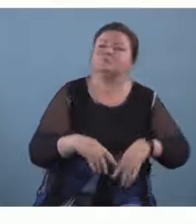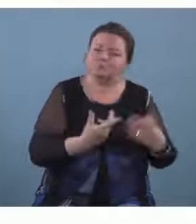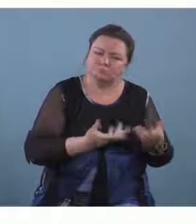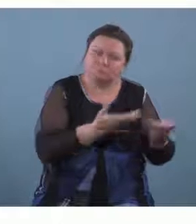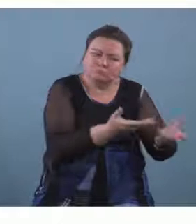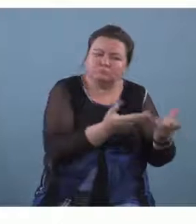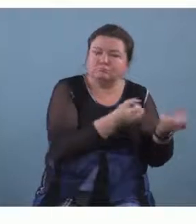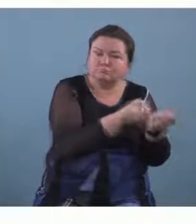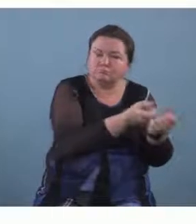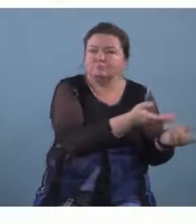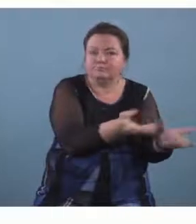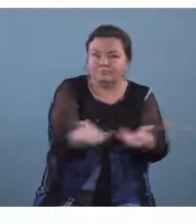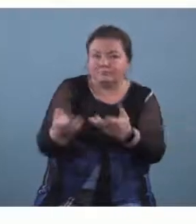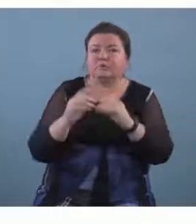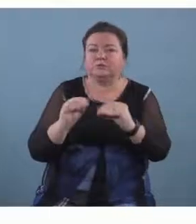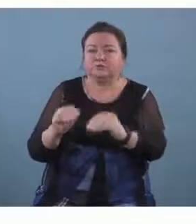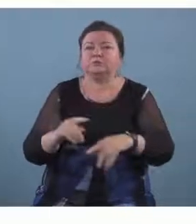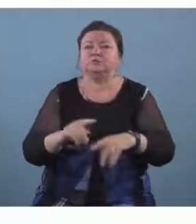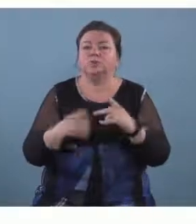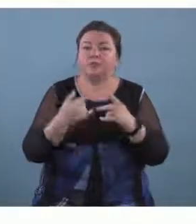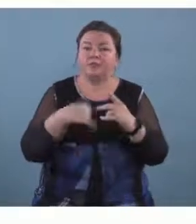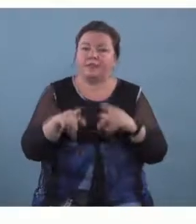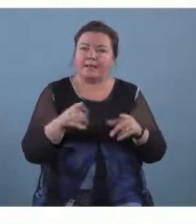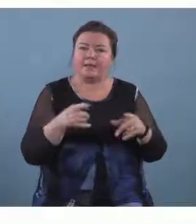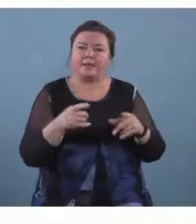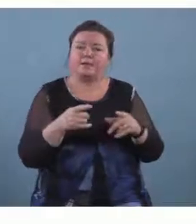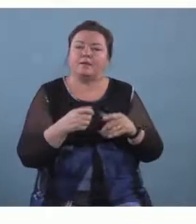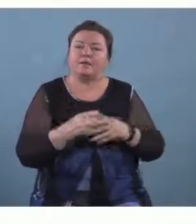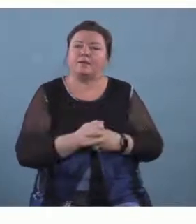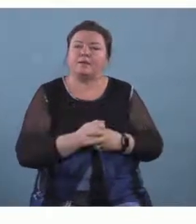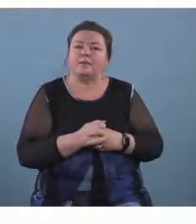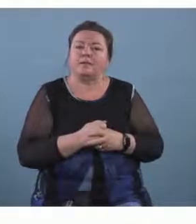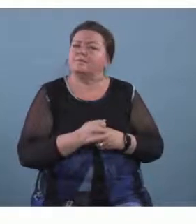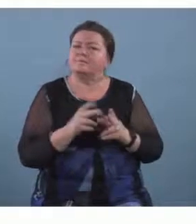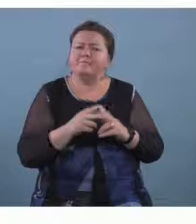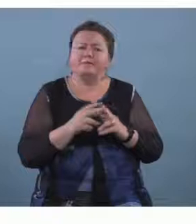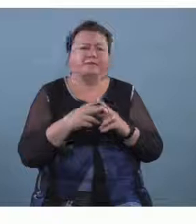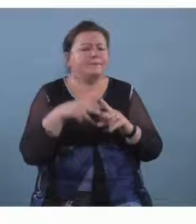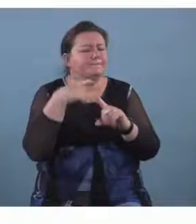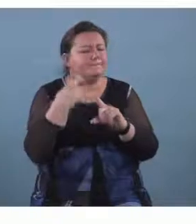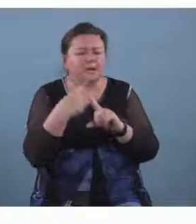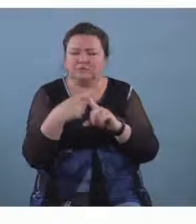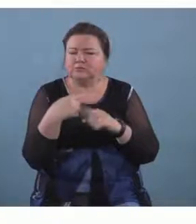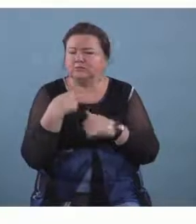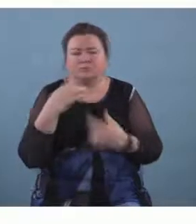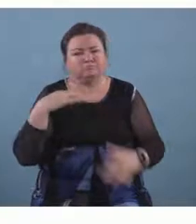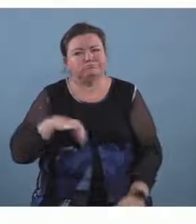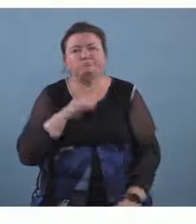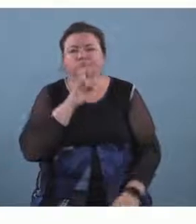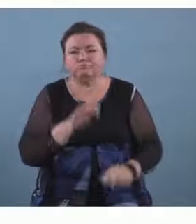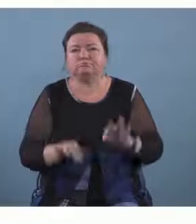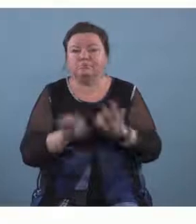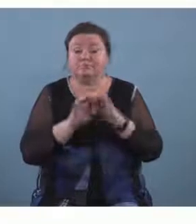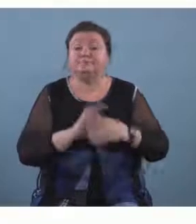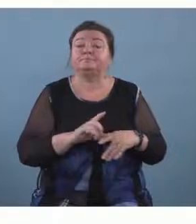troubleshoot 10 years old while the lessons are happening uh it's been very very positive so far we have